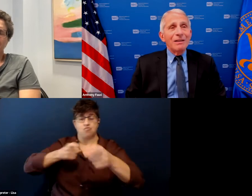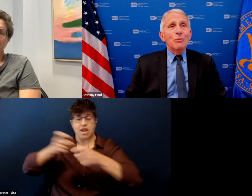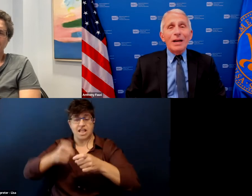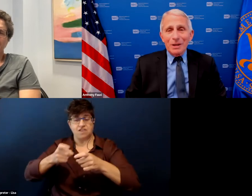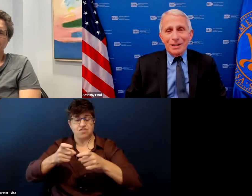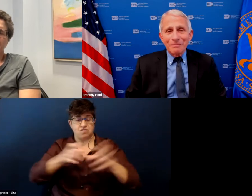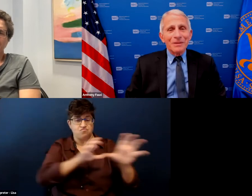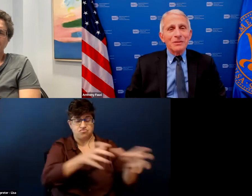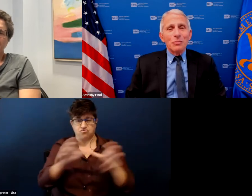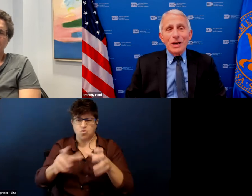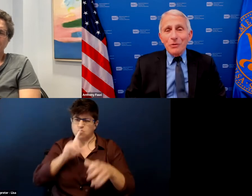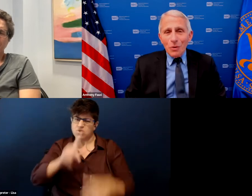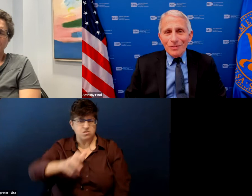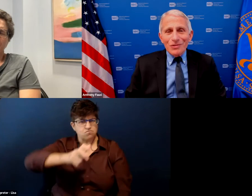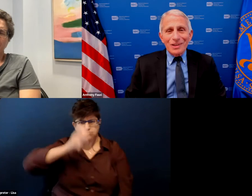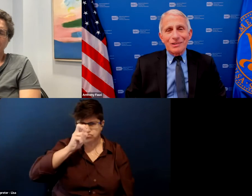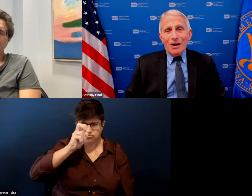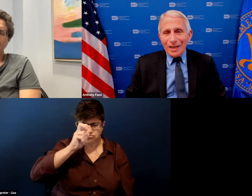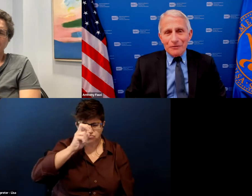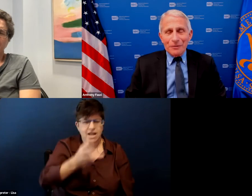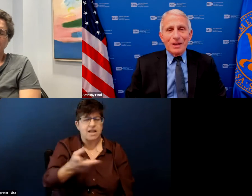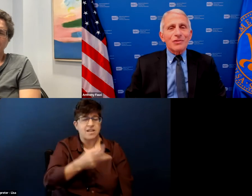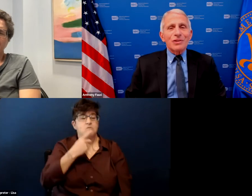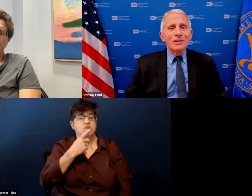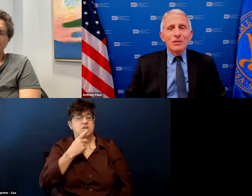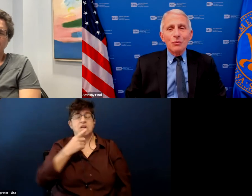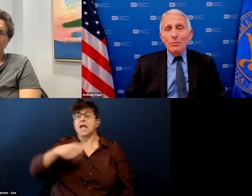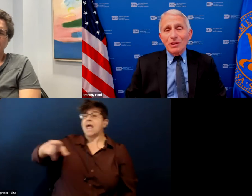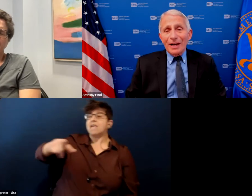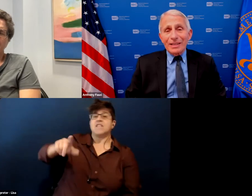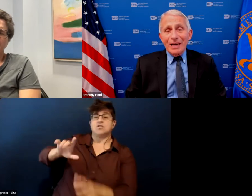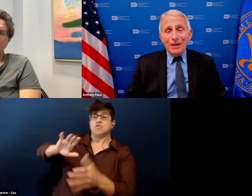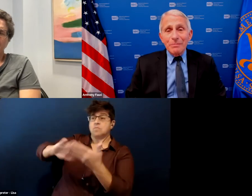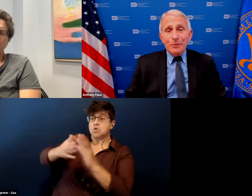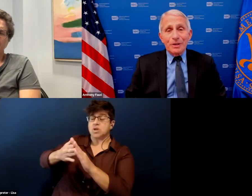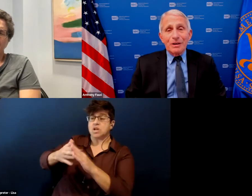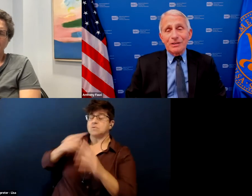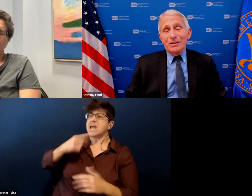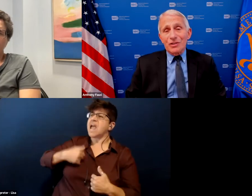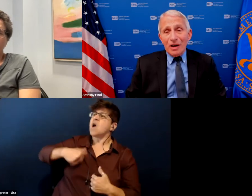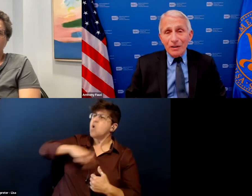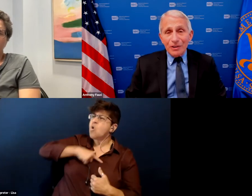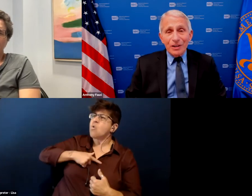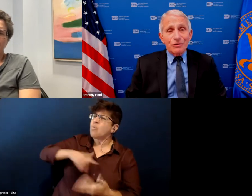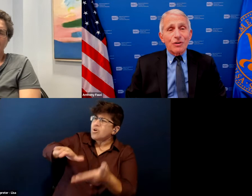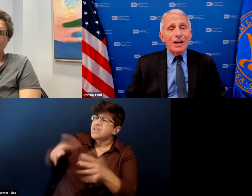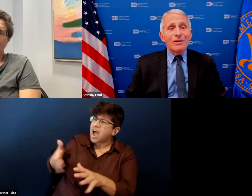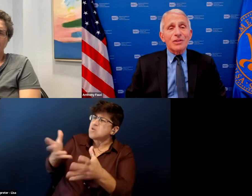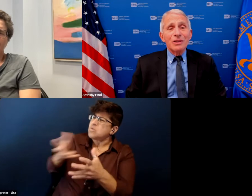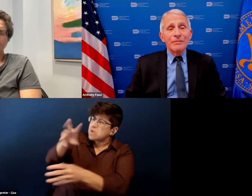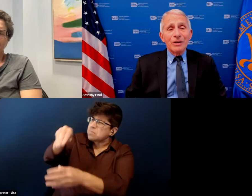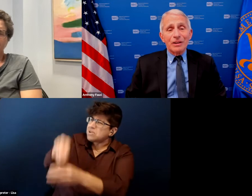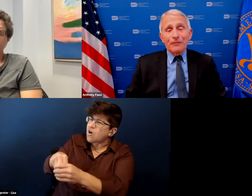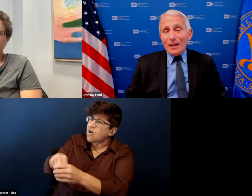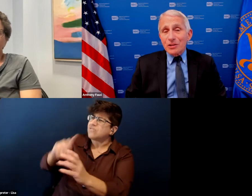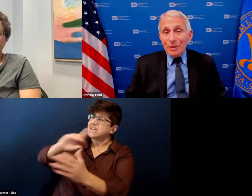saying wait a minute we're the ones that are dying from this we would like to have input on the design of clinical trials